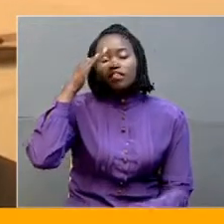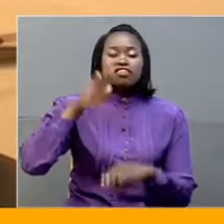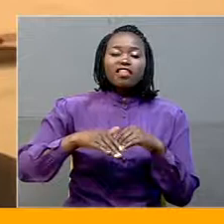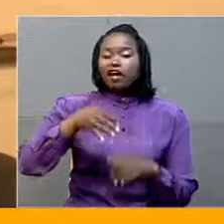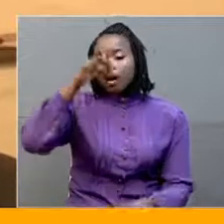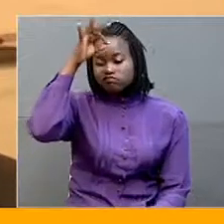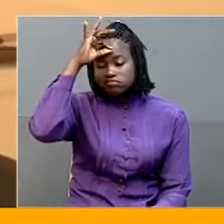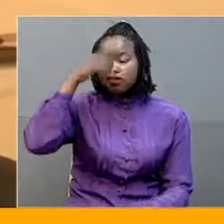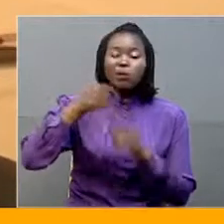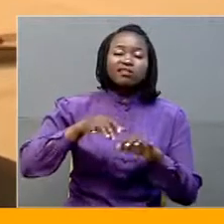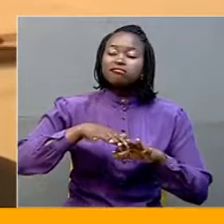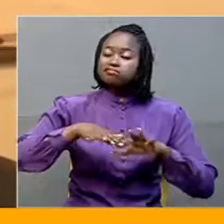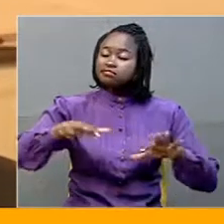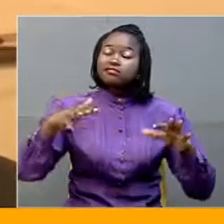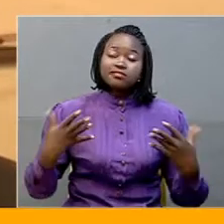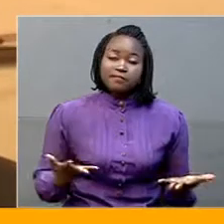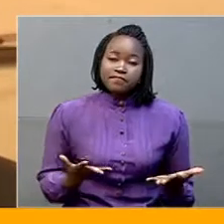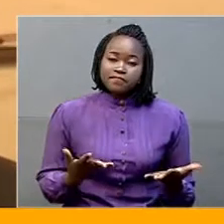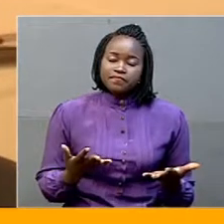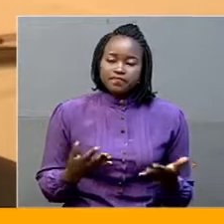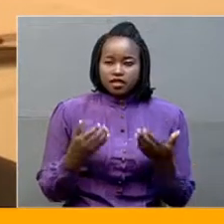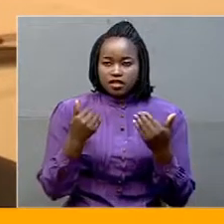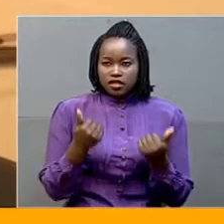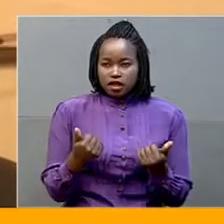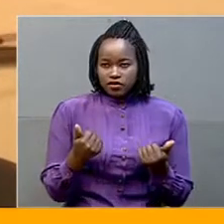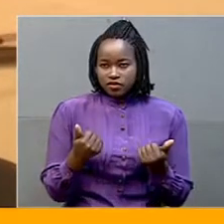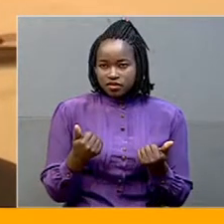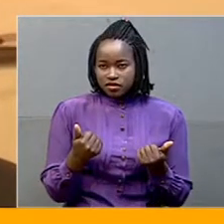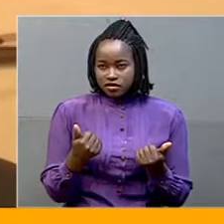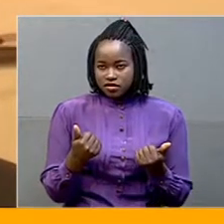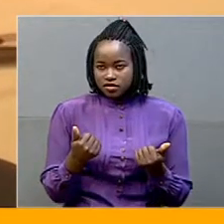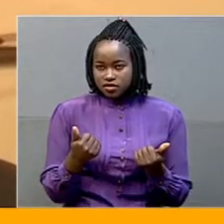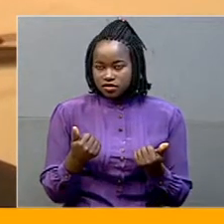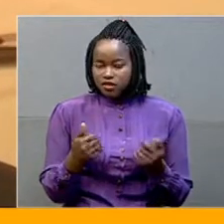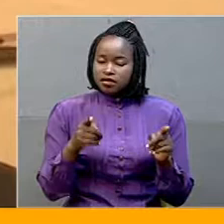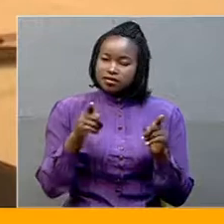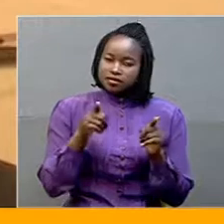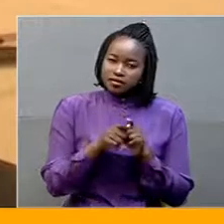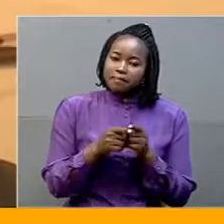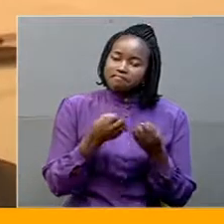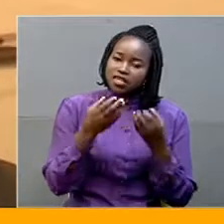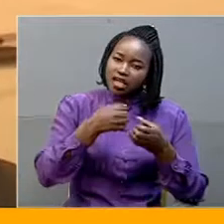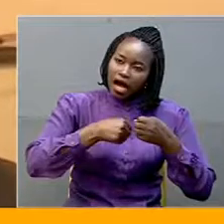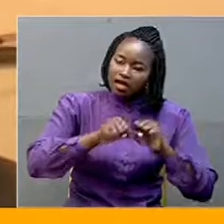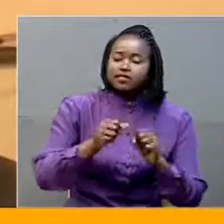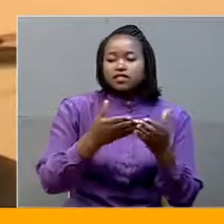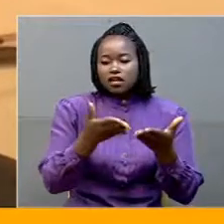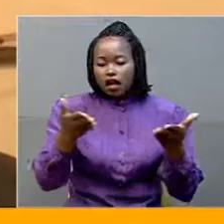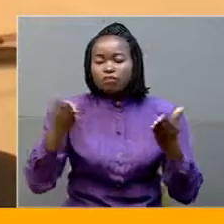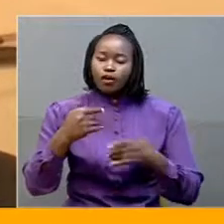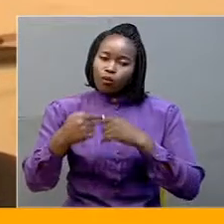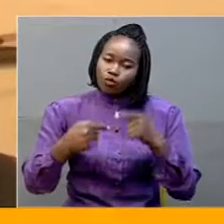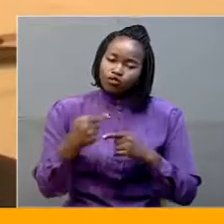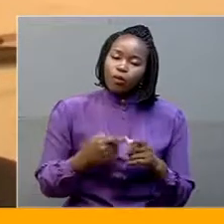Therefore, in compliance with the Ministry for AIDS workforce, a number of HIV-AIDS activities have been undertaken with the aim of having